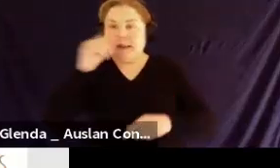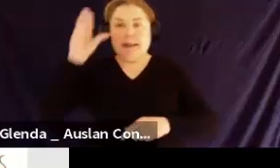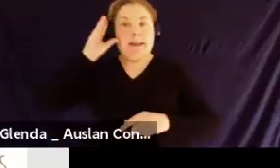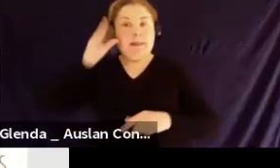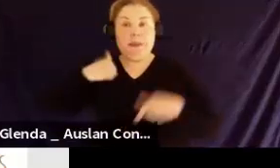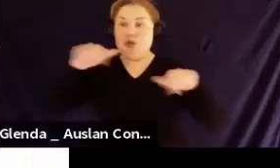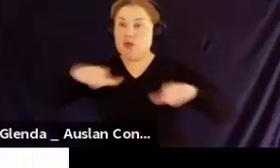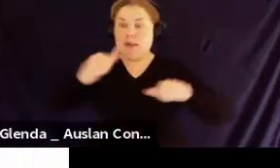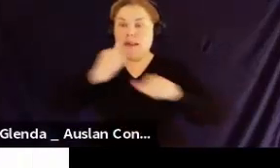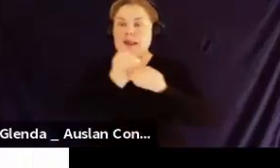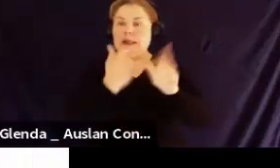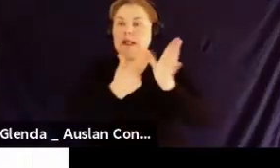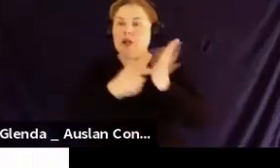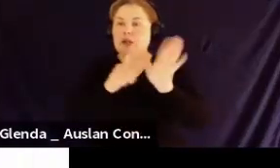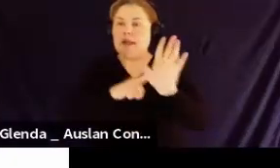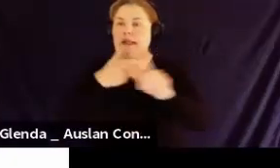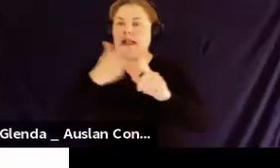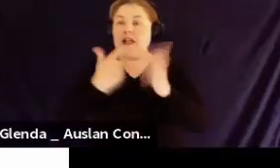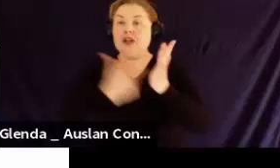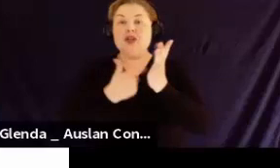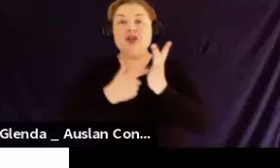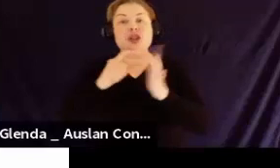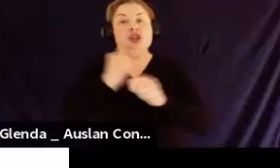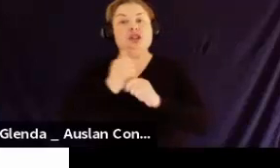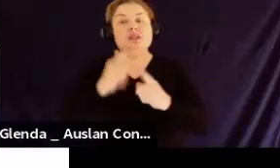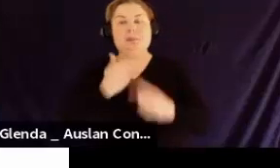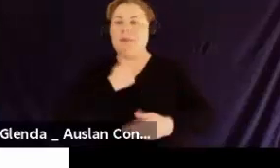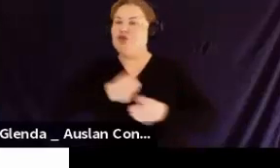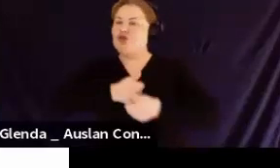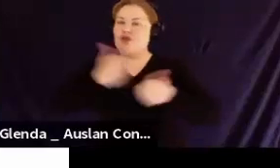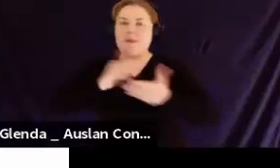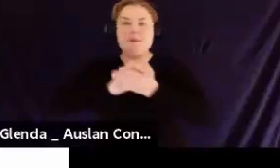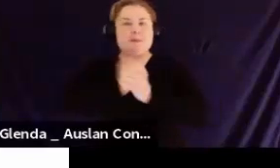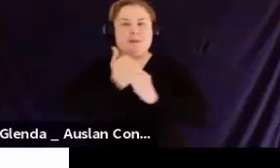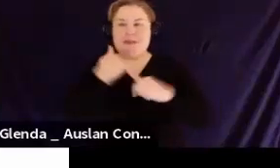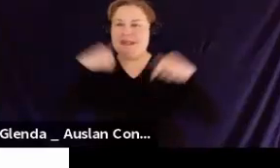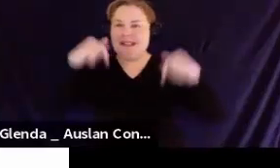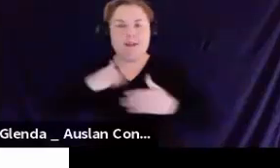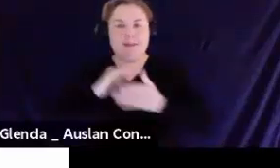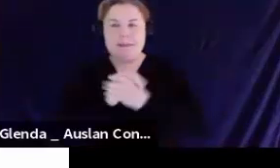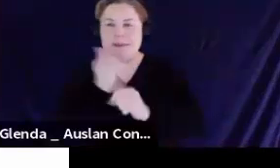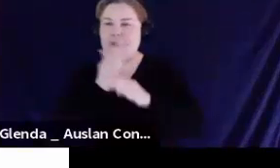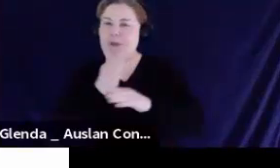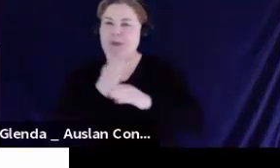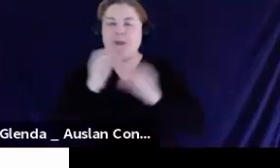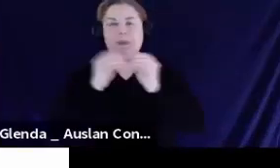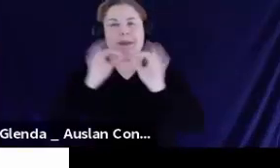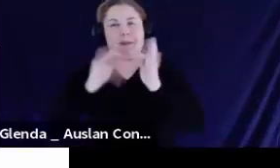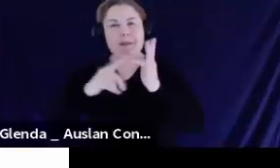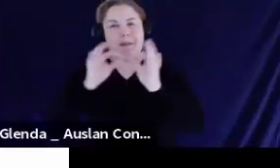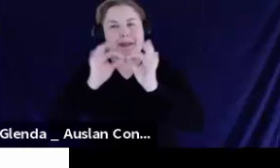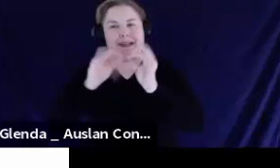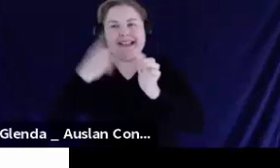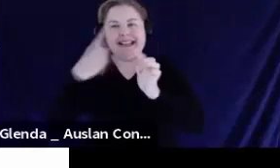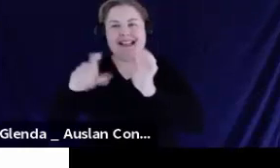It's my great pleasure to be here today. I'm particularly pleased to be working with Cathy and Bobby. We go back a really long way,